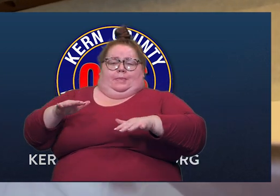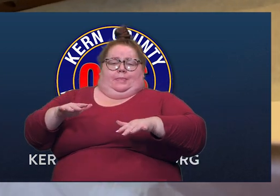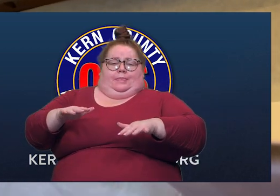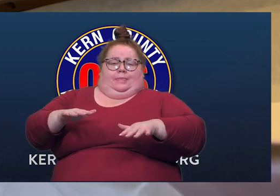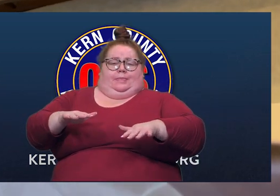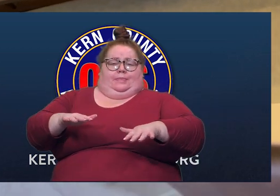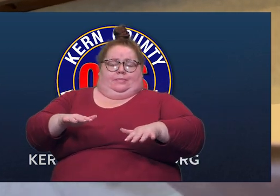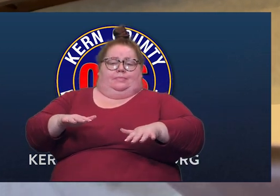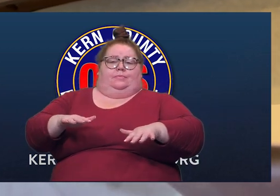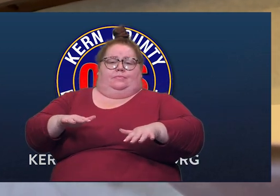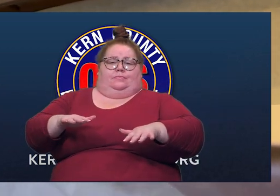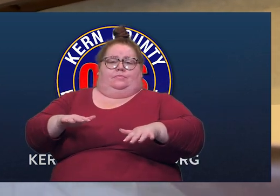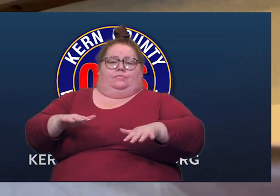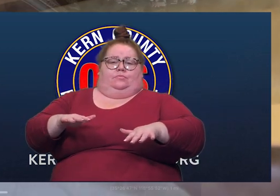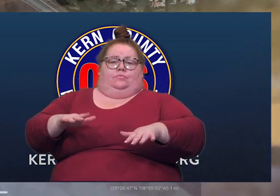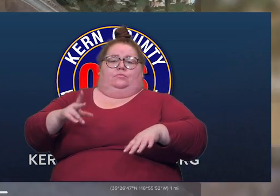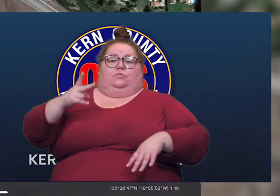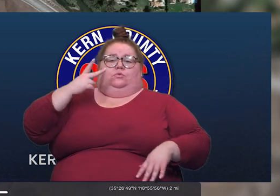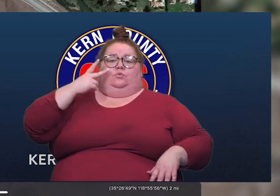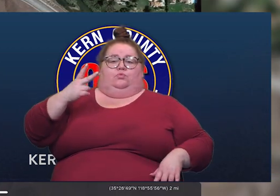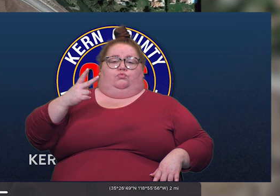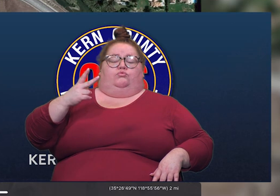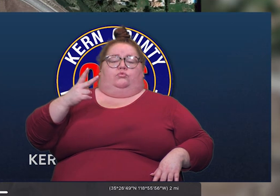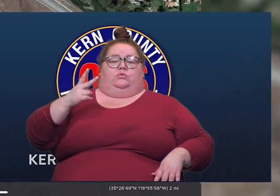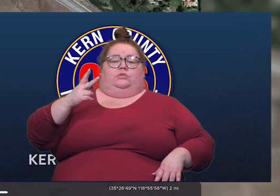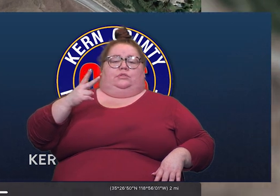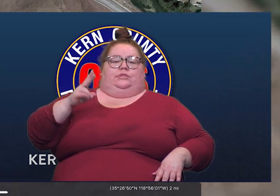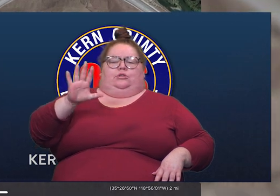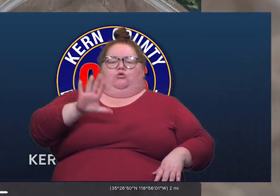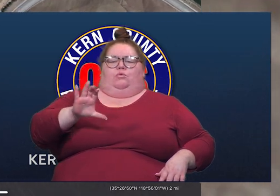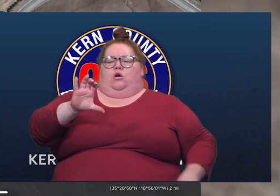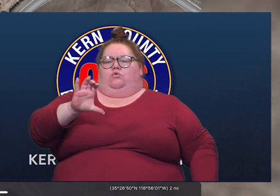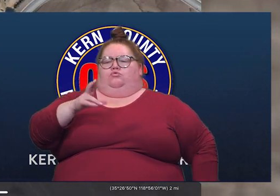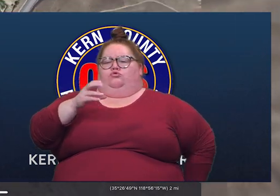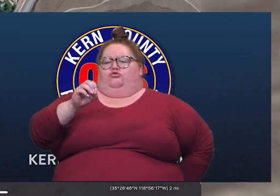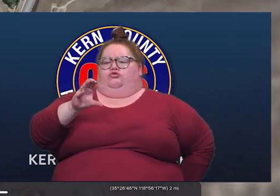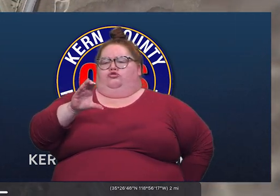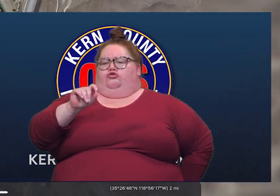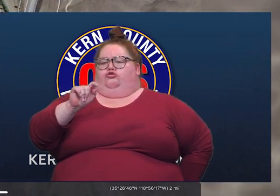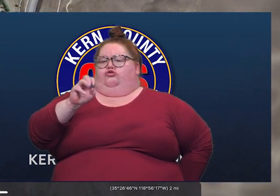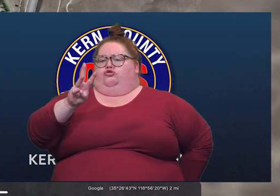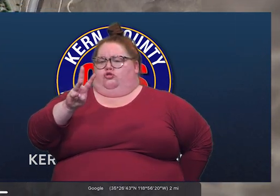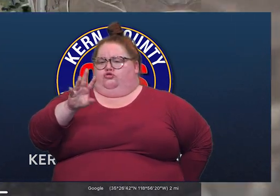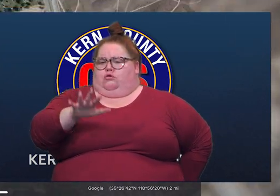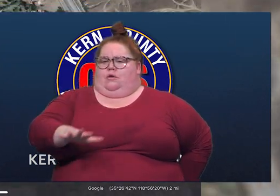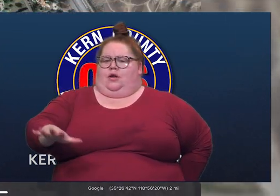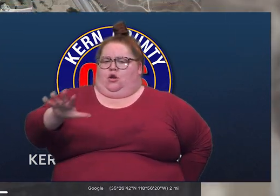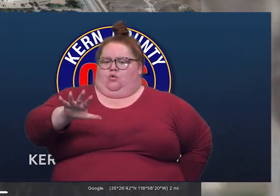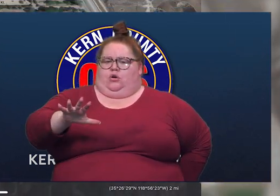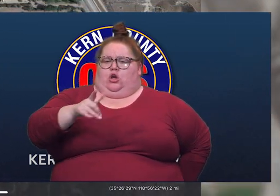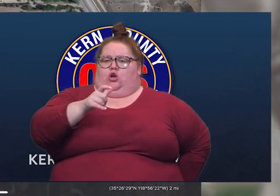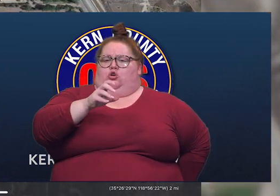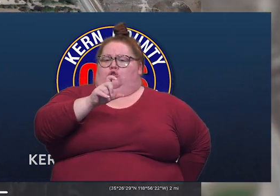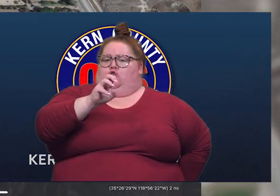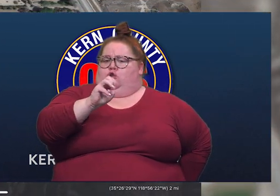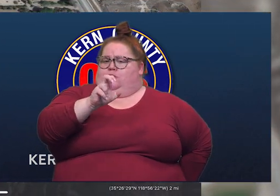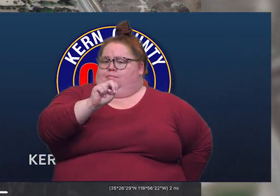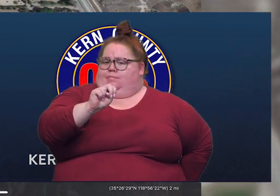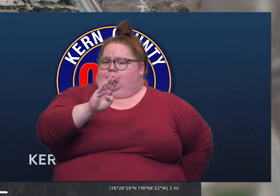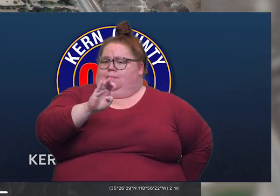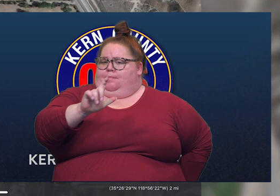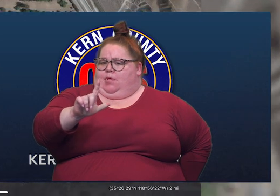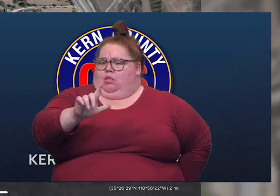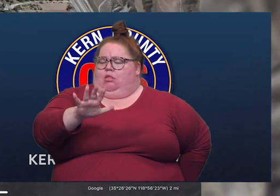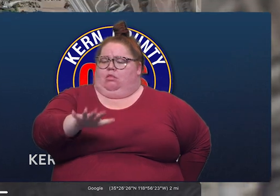along the uplands of the Kern, Choctaw area, until we get into the Goodmanville area where the